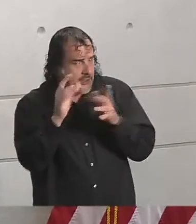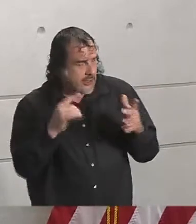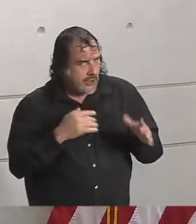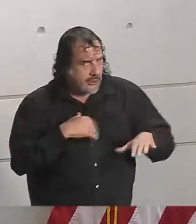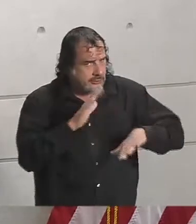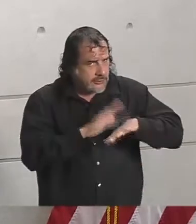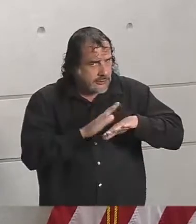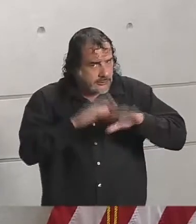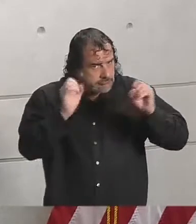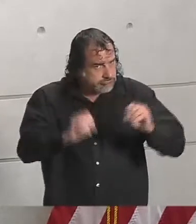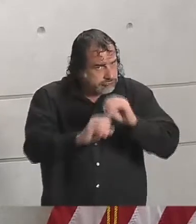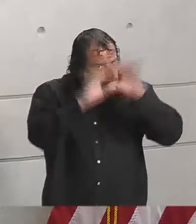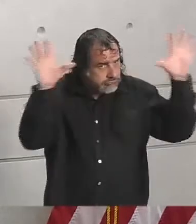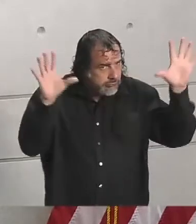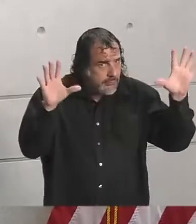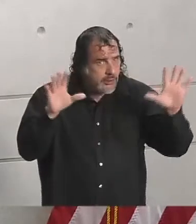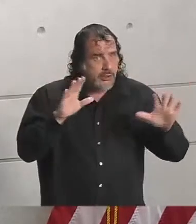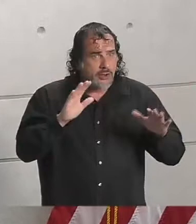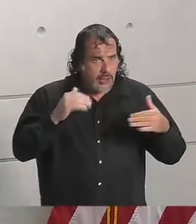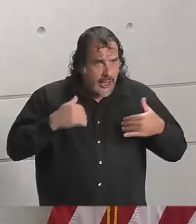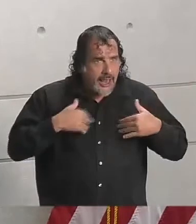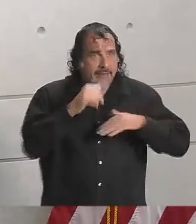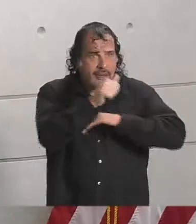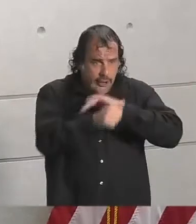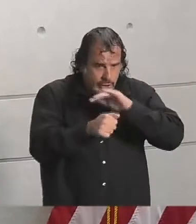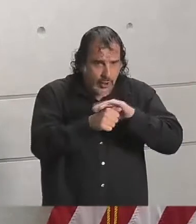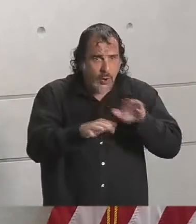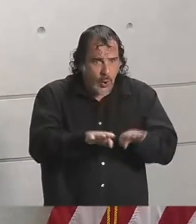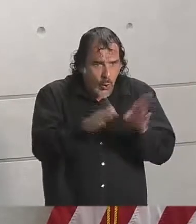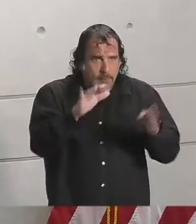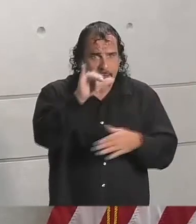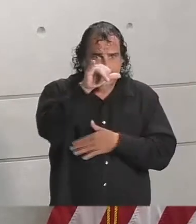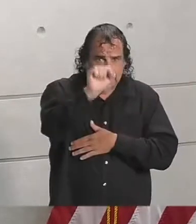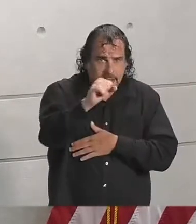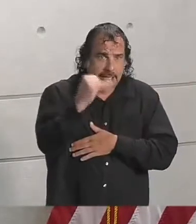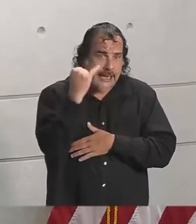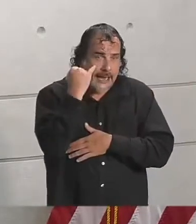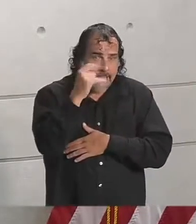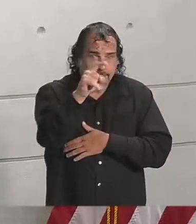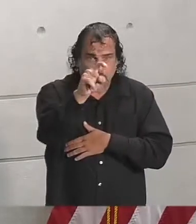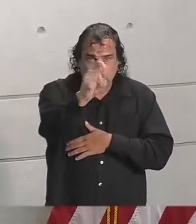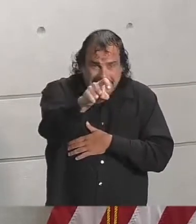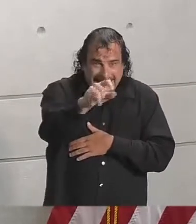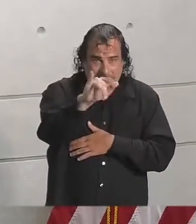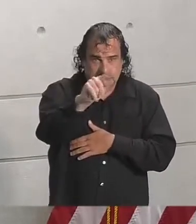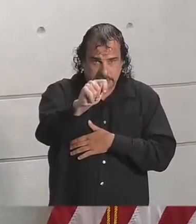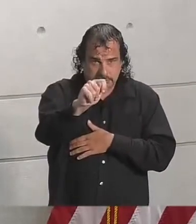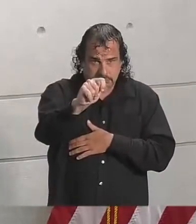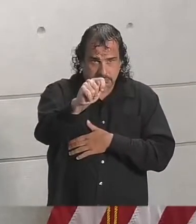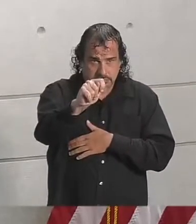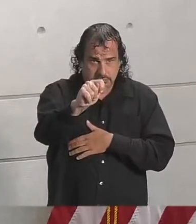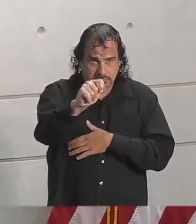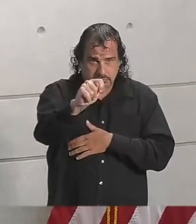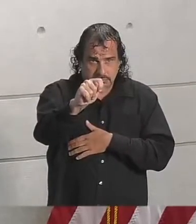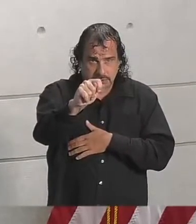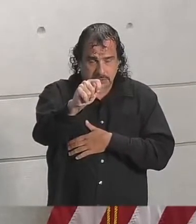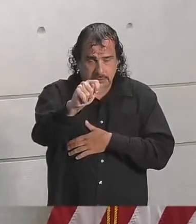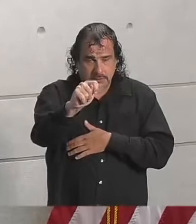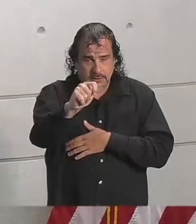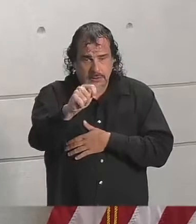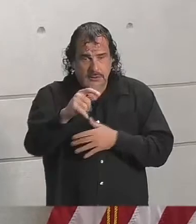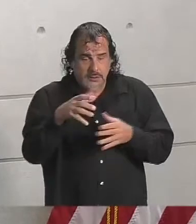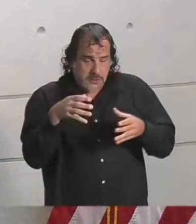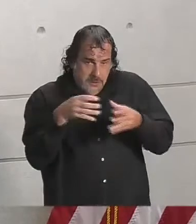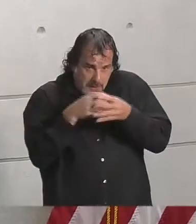be very clear here. Shelters will be open and available if you need to shelter during a storm. Congress shelters